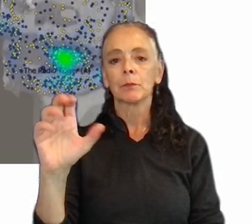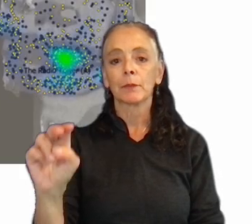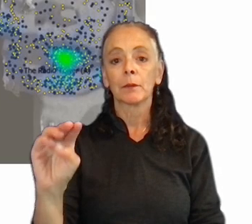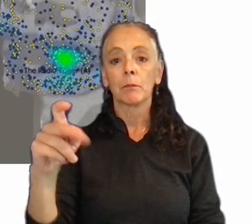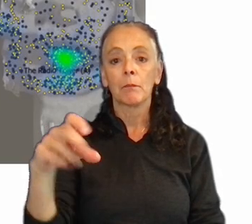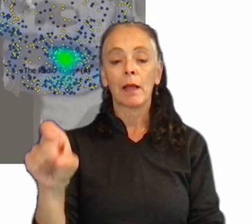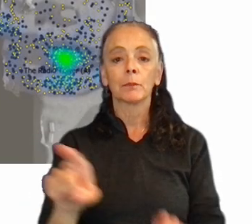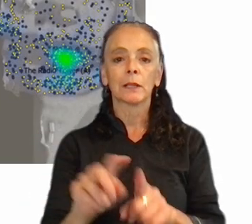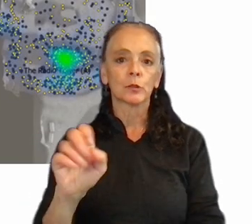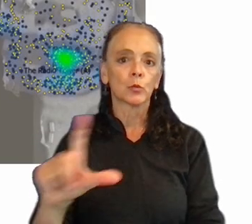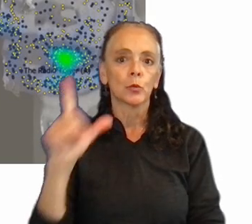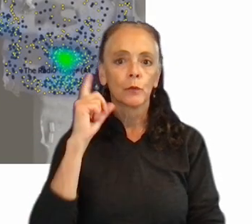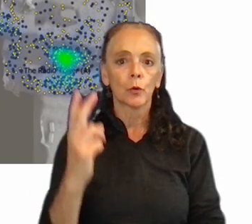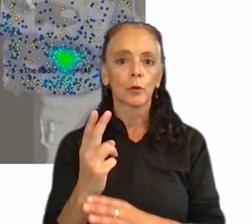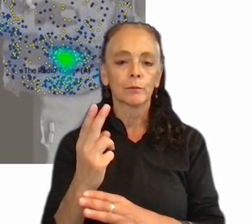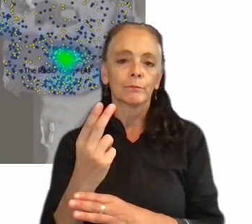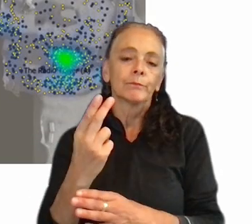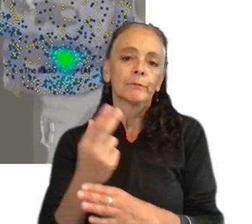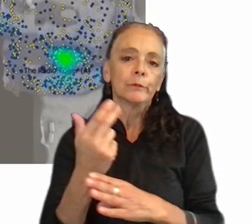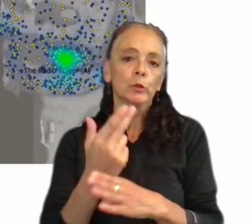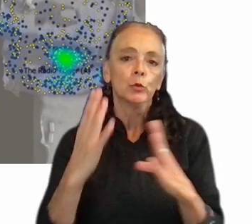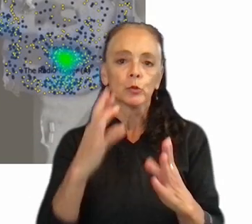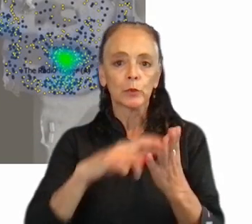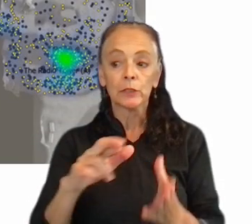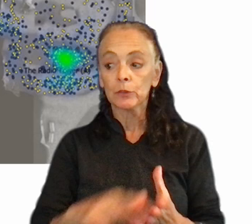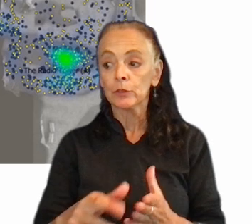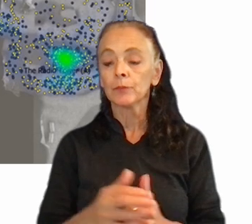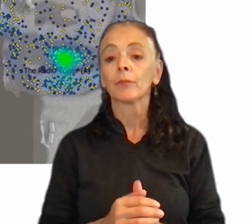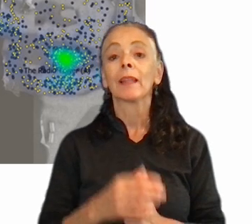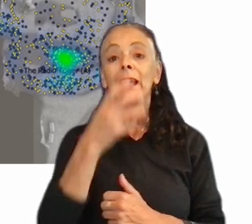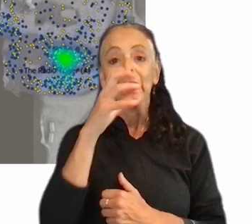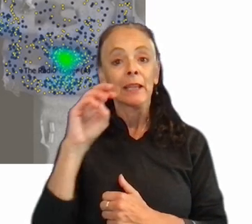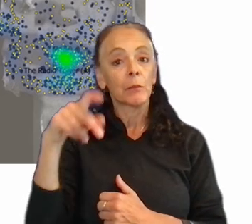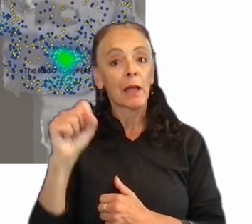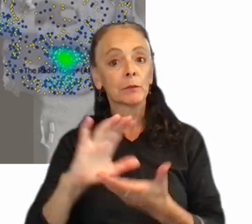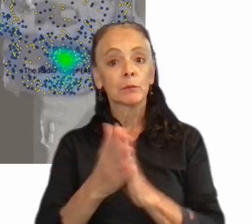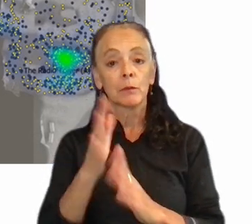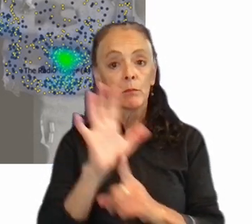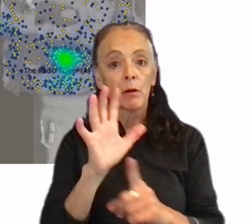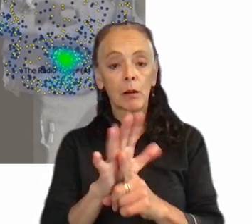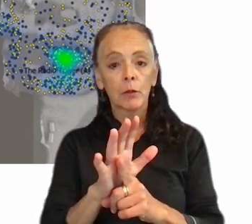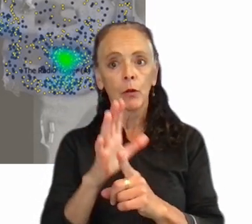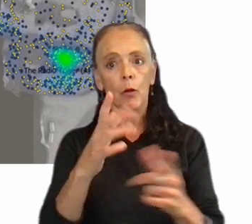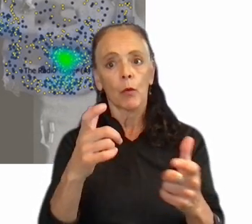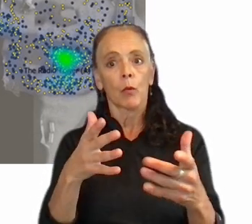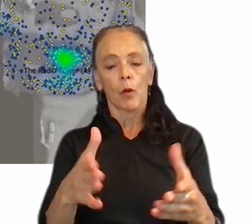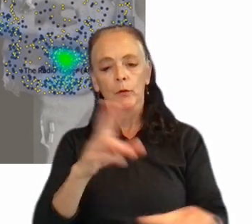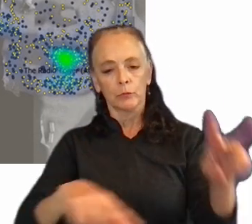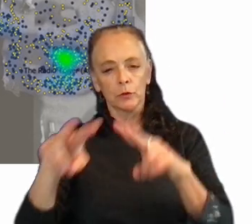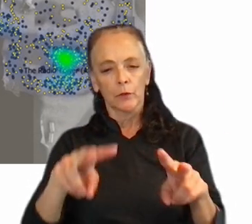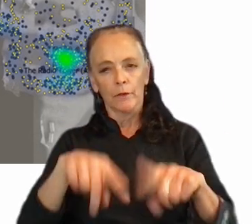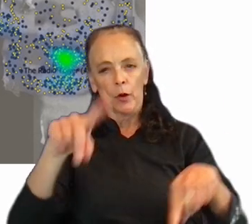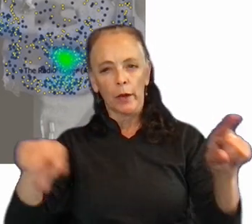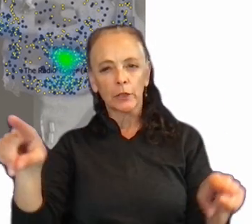As many games are inherently spatial, heatmaps have become a popular and a quick way to observe the variation of a variable